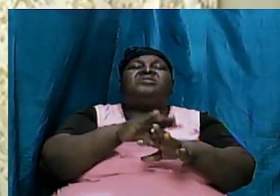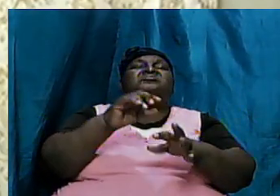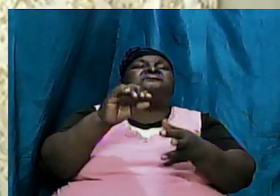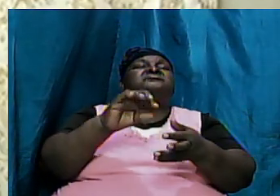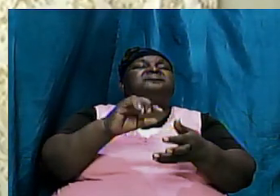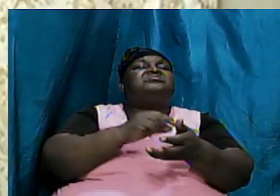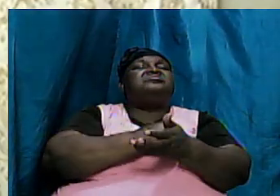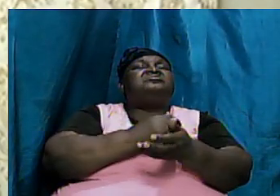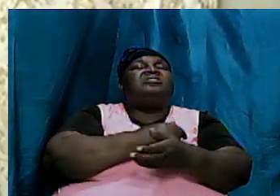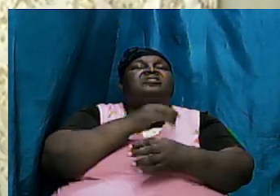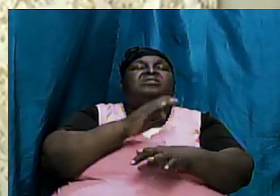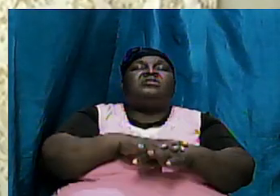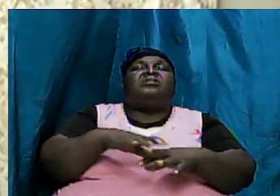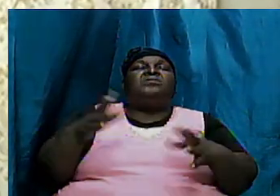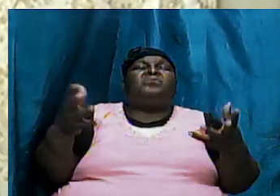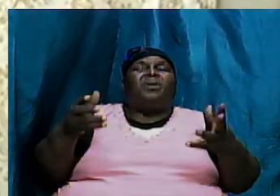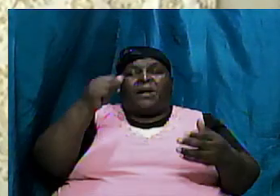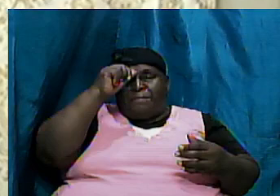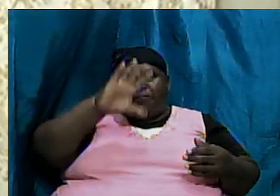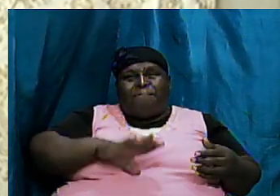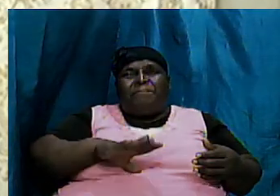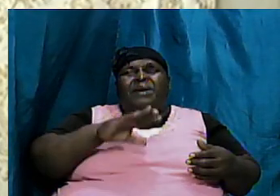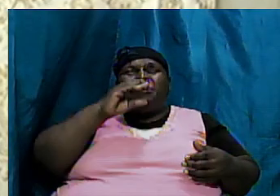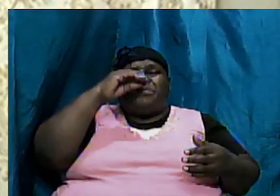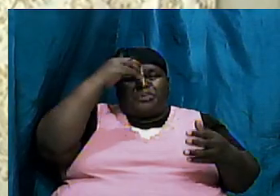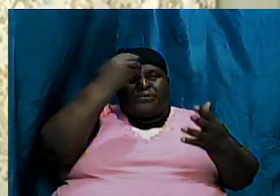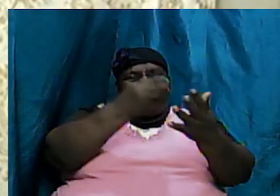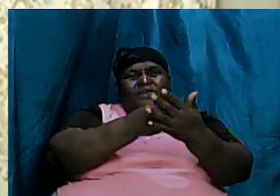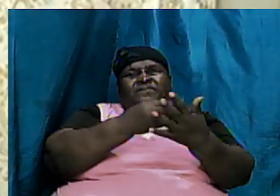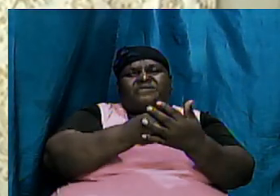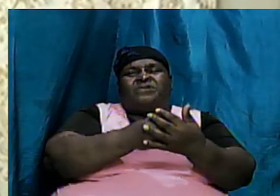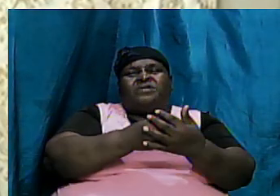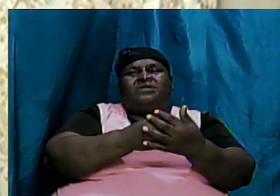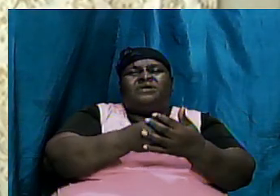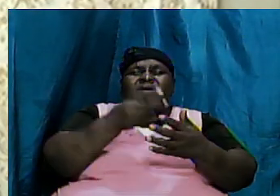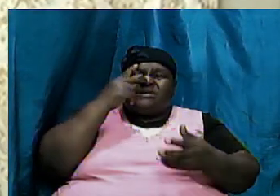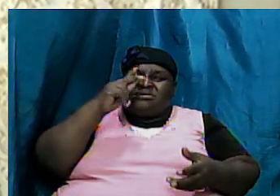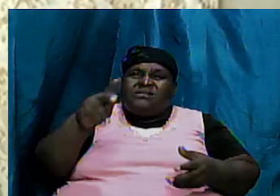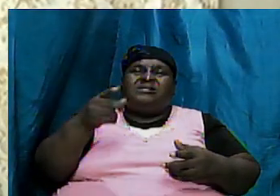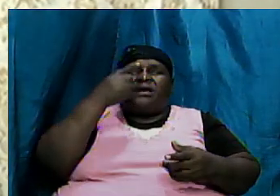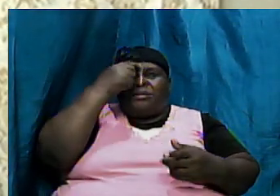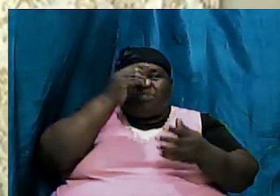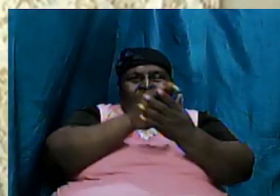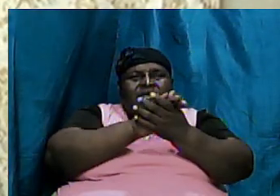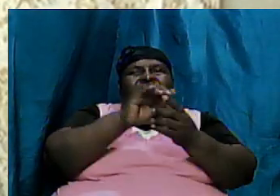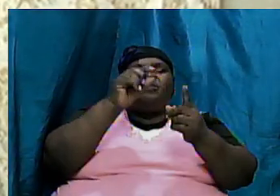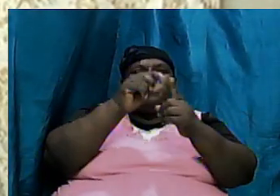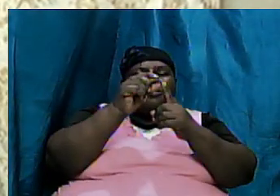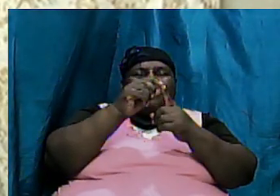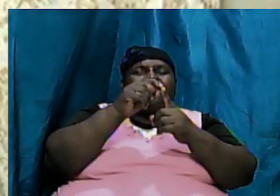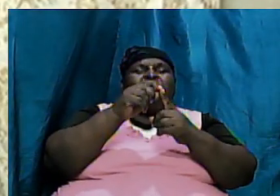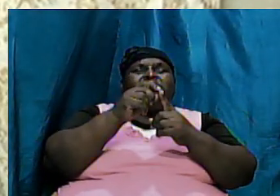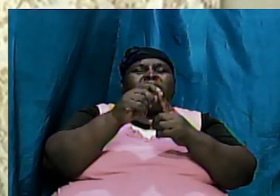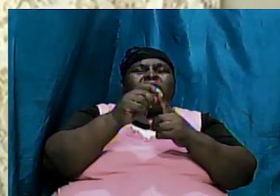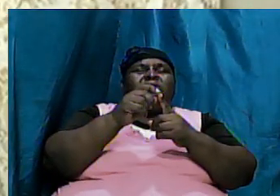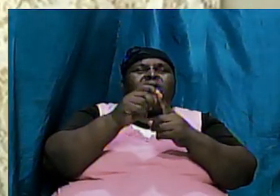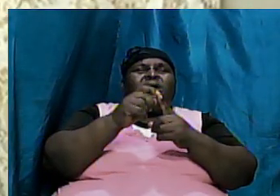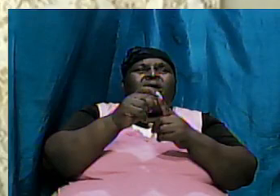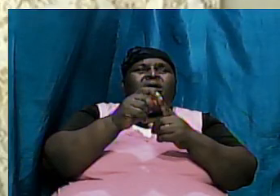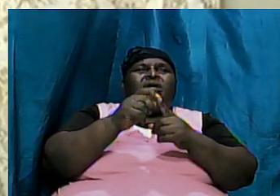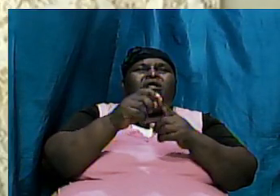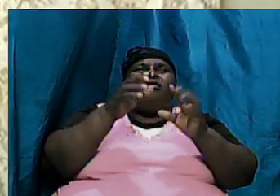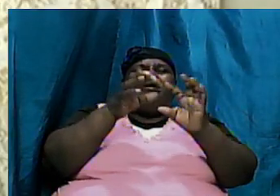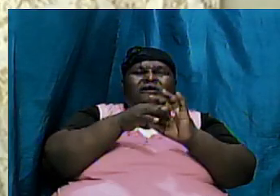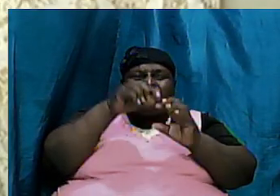men can prove we must seek to understand and believe the word on the basis of